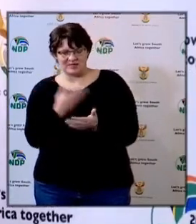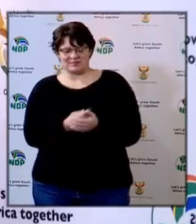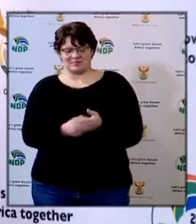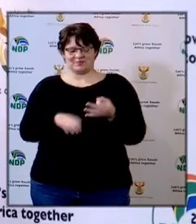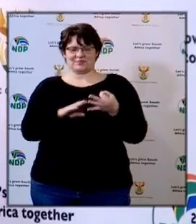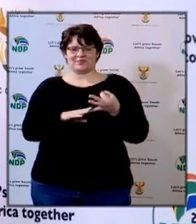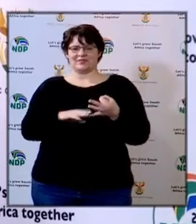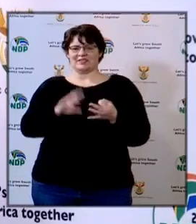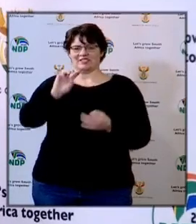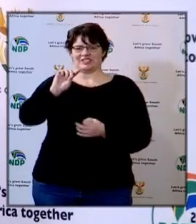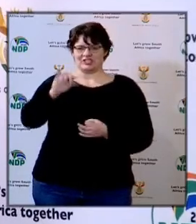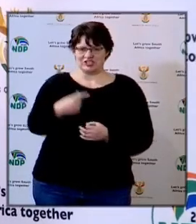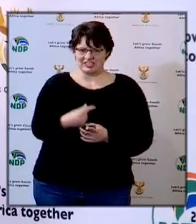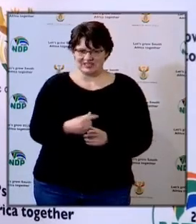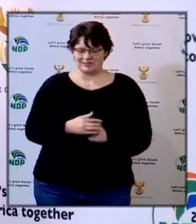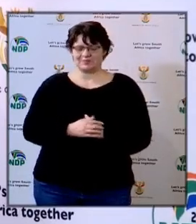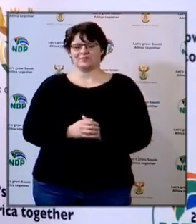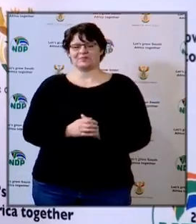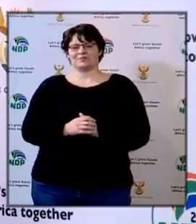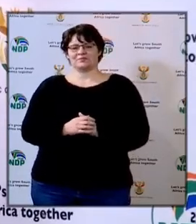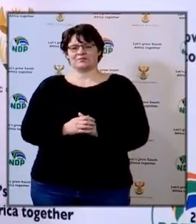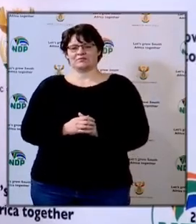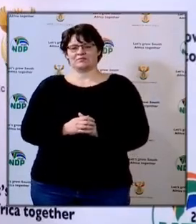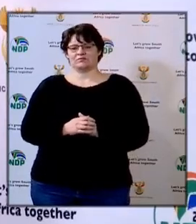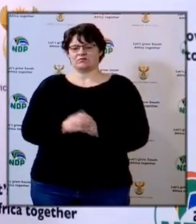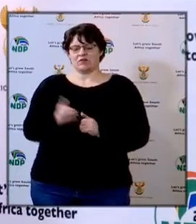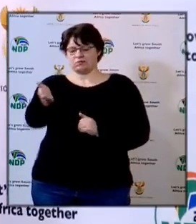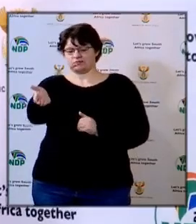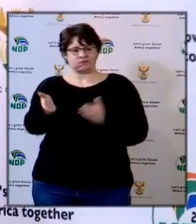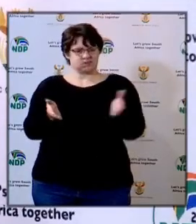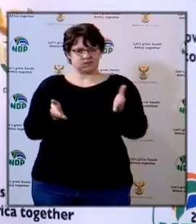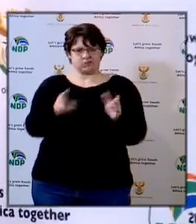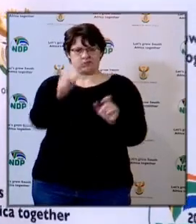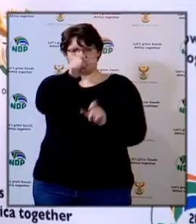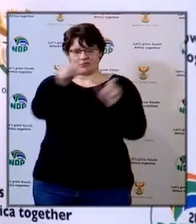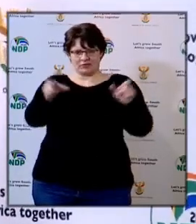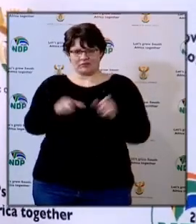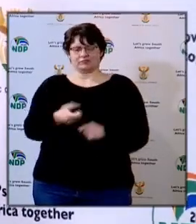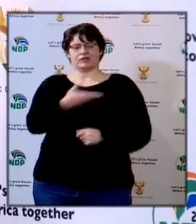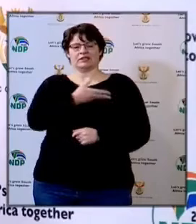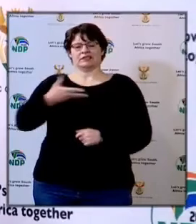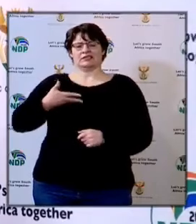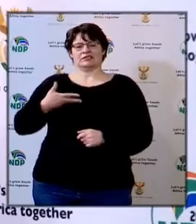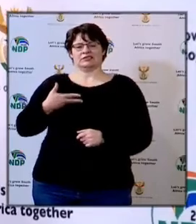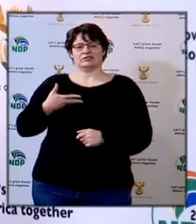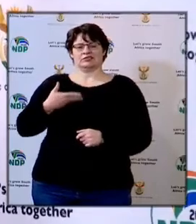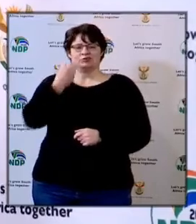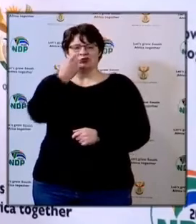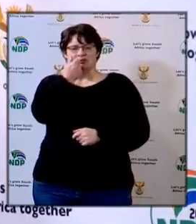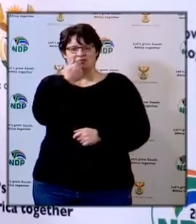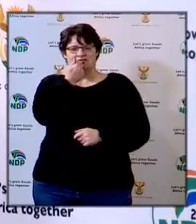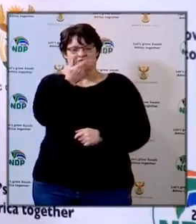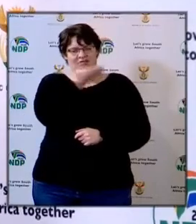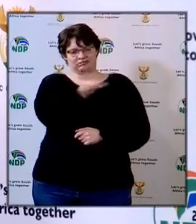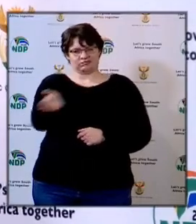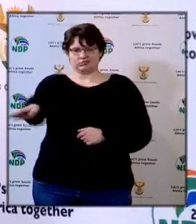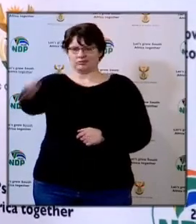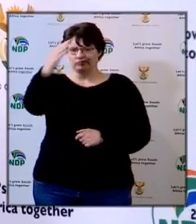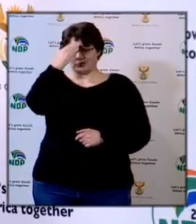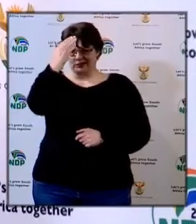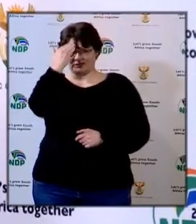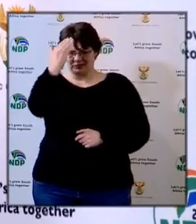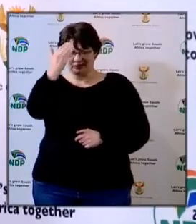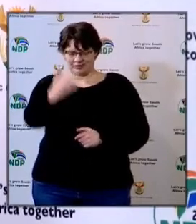DG, Distinguished Guests, Ladies and Gentlemen, Good Afternoon.